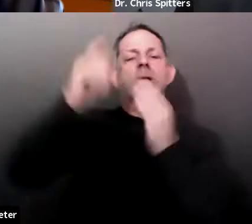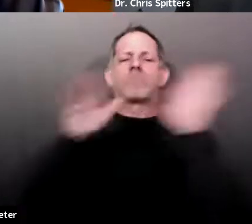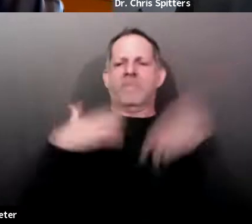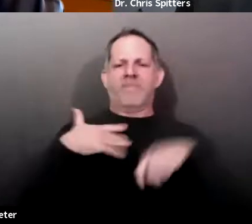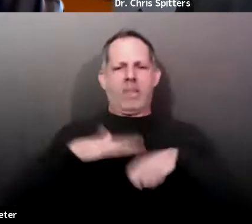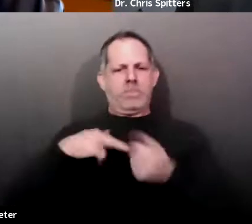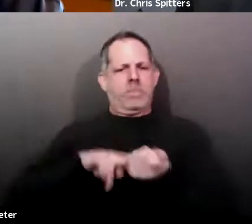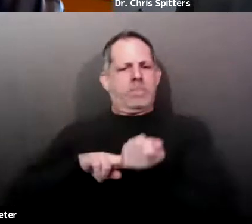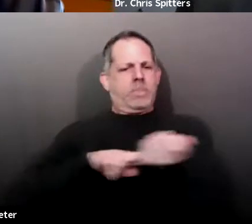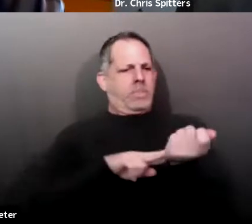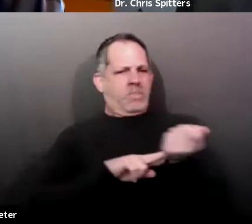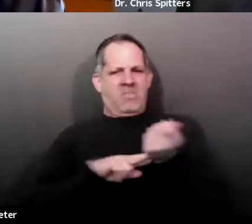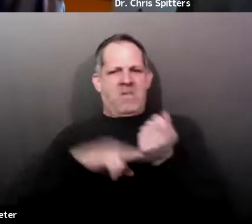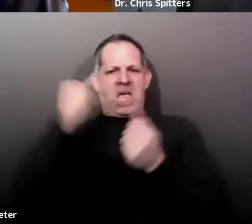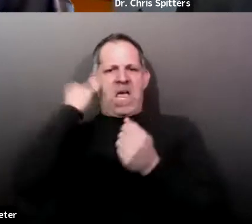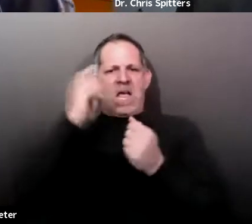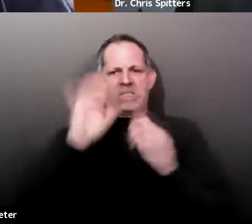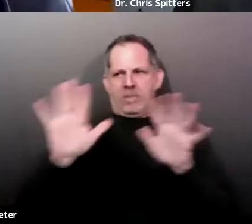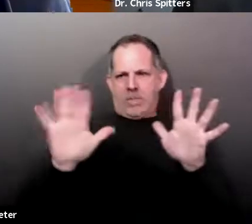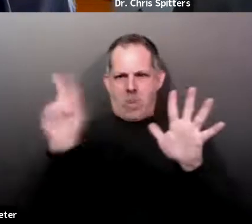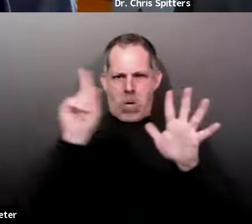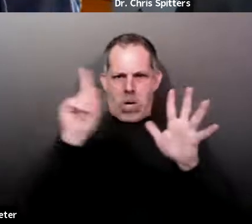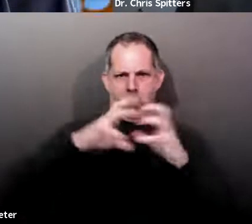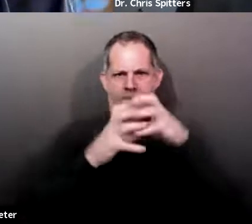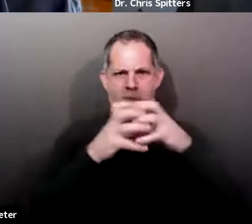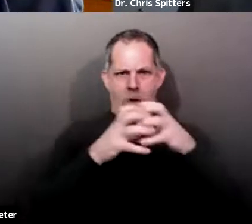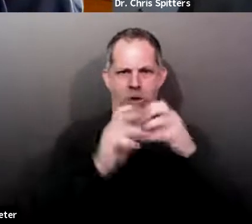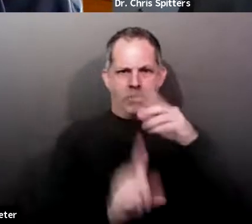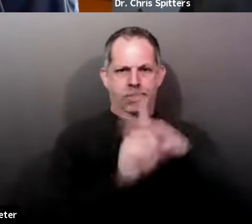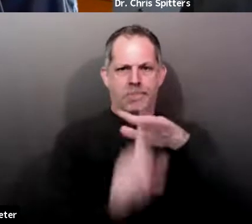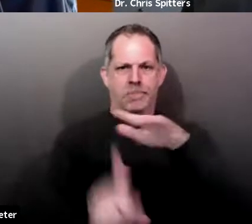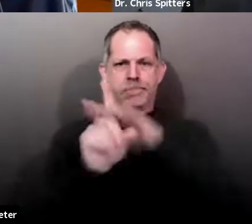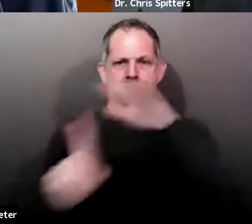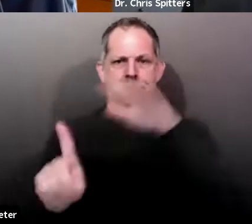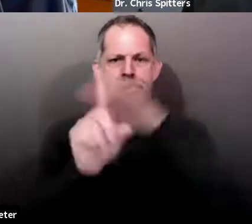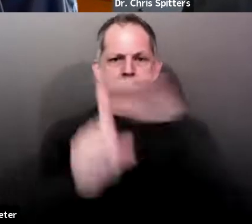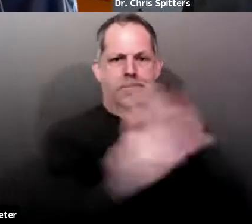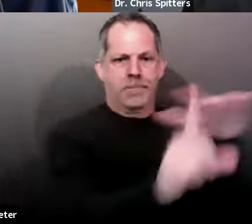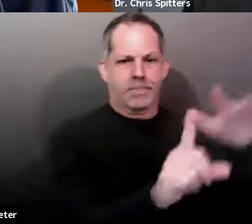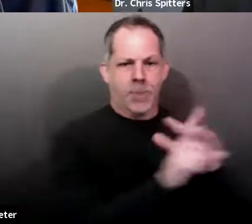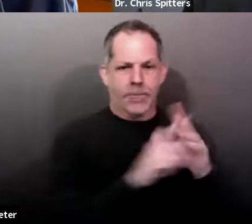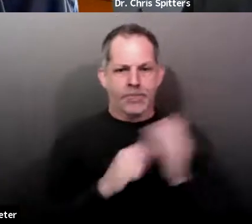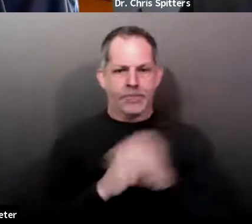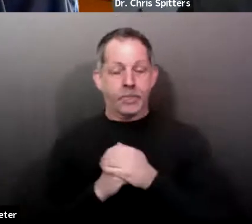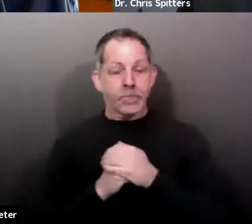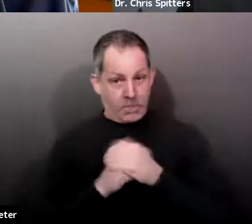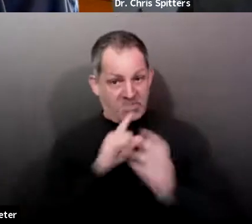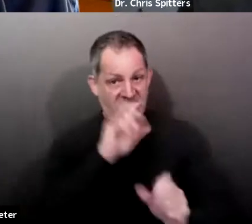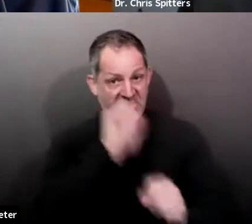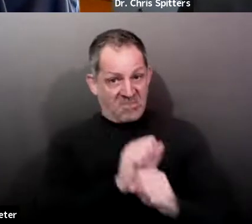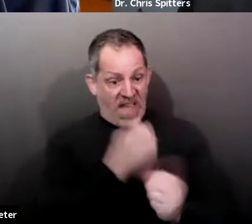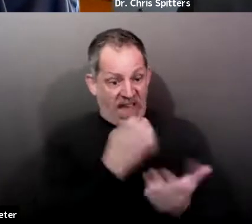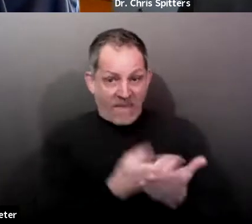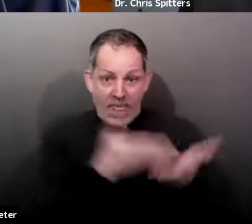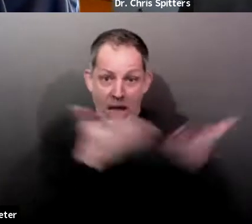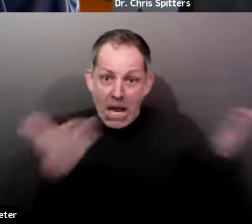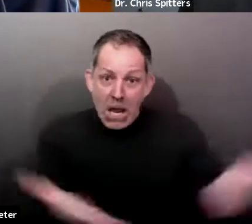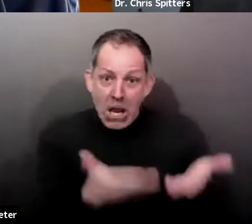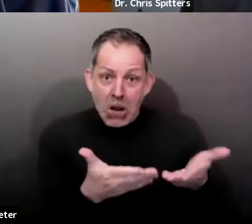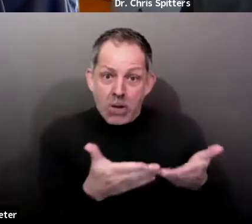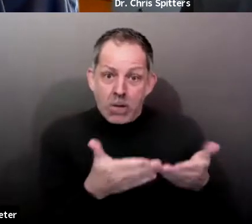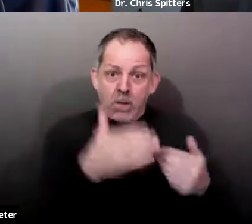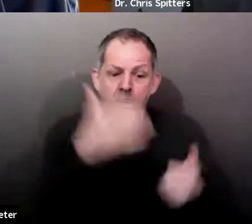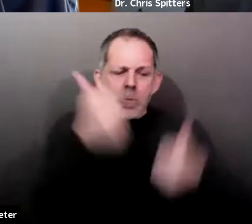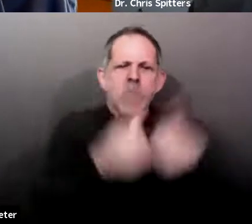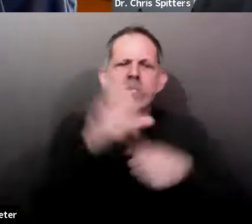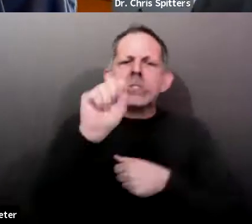So the, you know, the absence of evidence of the presence of these strains in Snohomish County, or, you